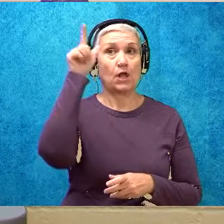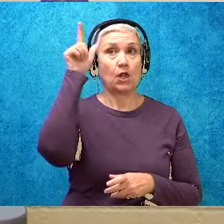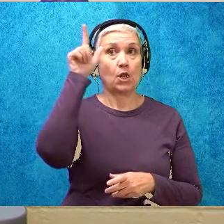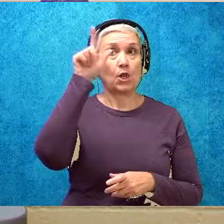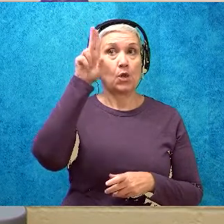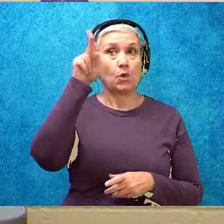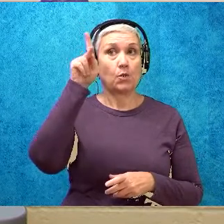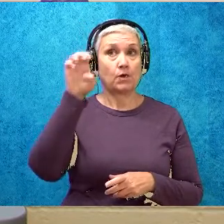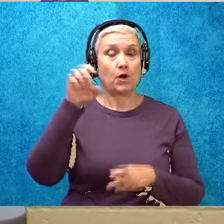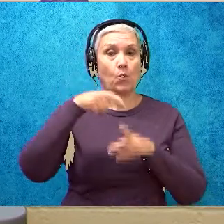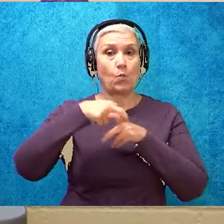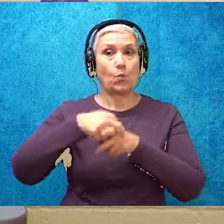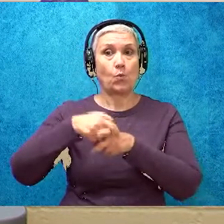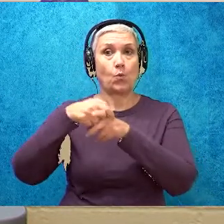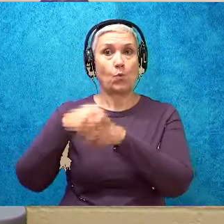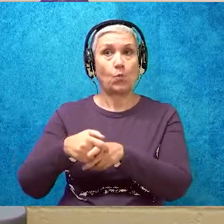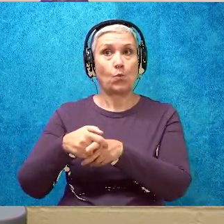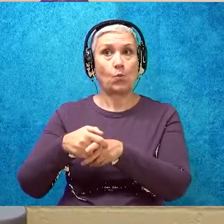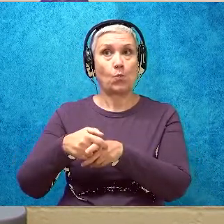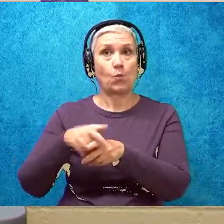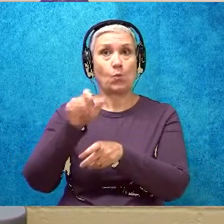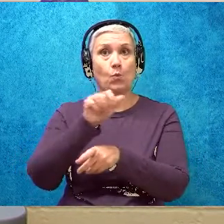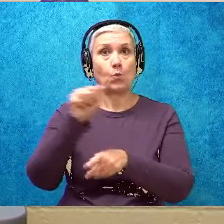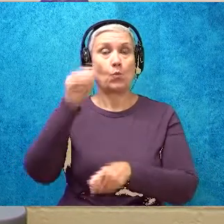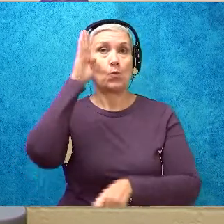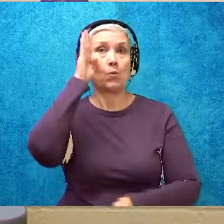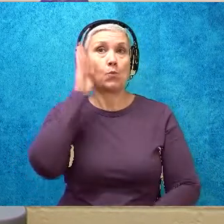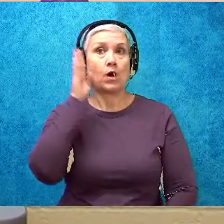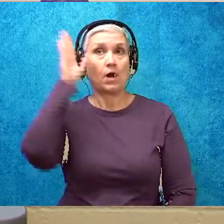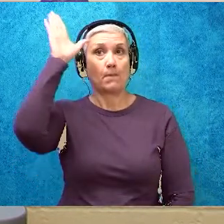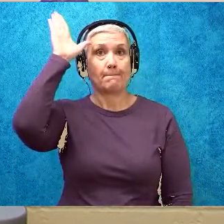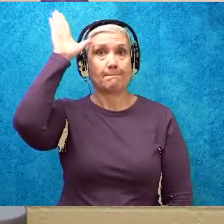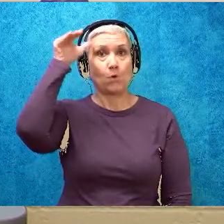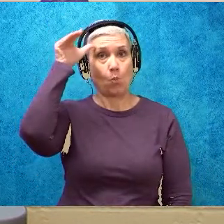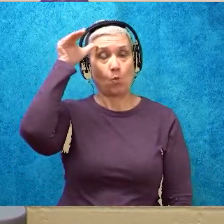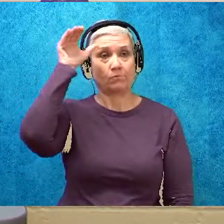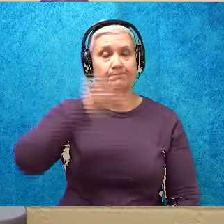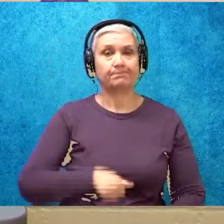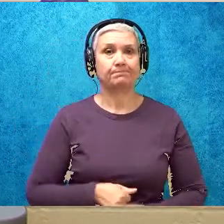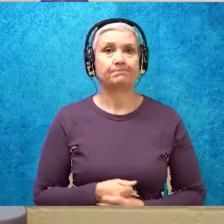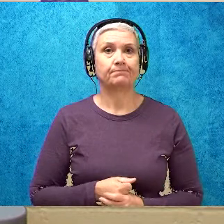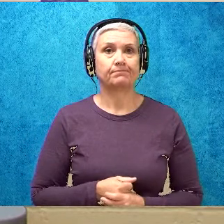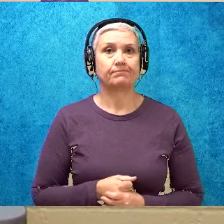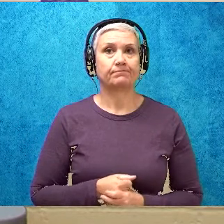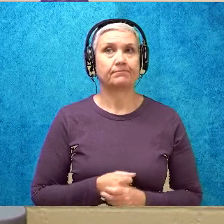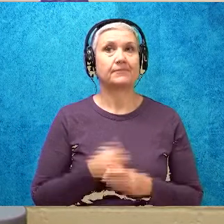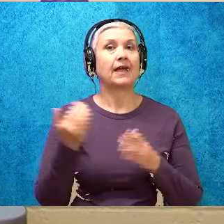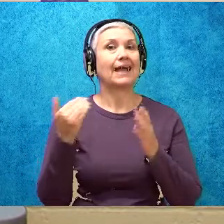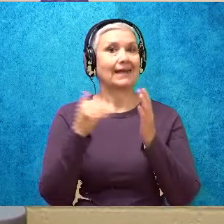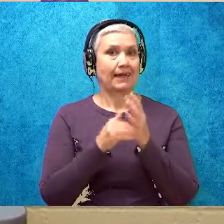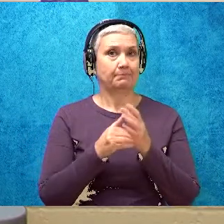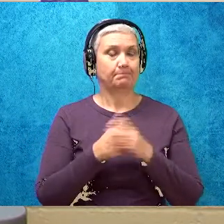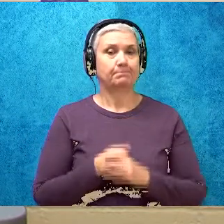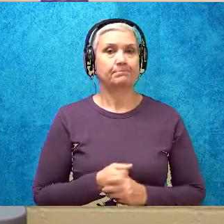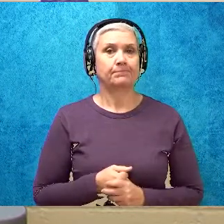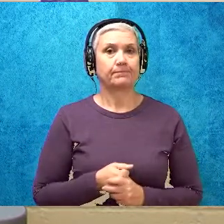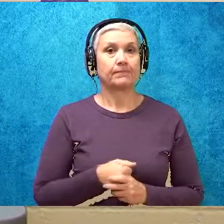Luke rode a brown mule. I'm going to say it again.